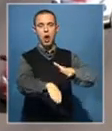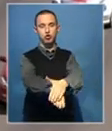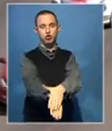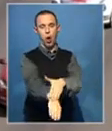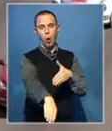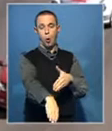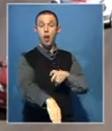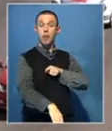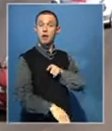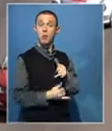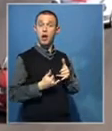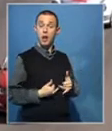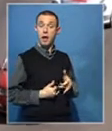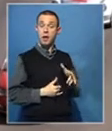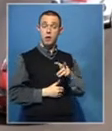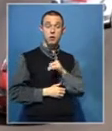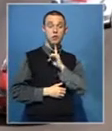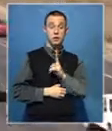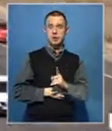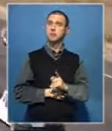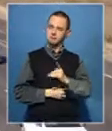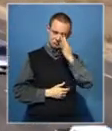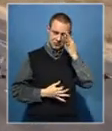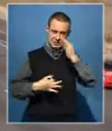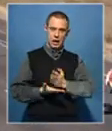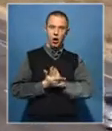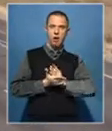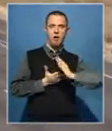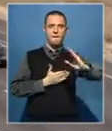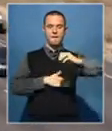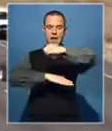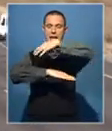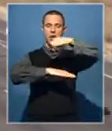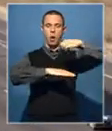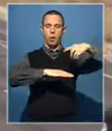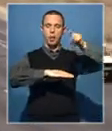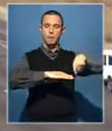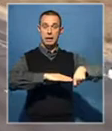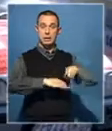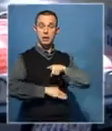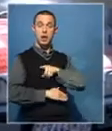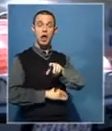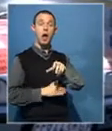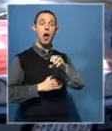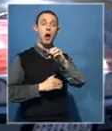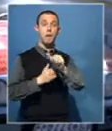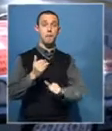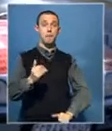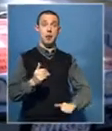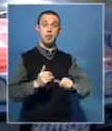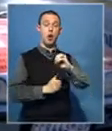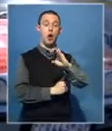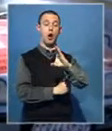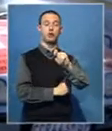executive has taken a resolution that the system must be eradicated. It has planned another drive slow on October 18th to mark public